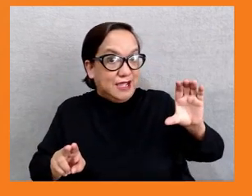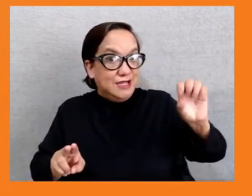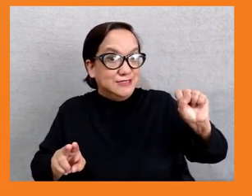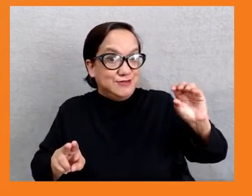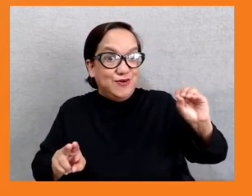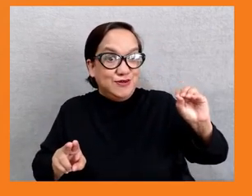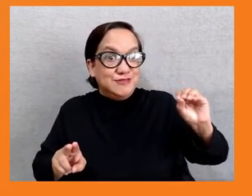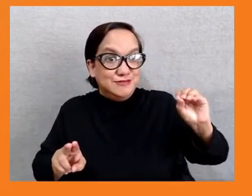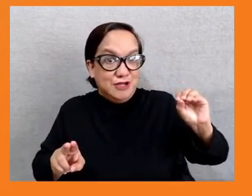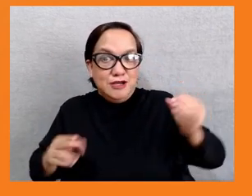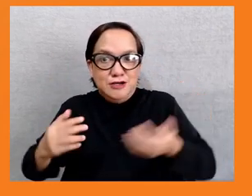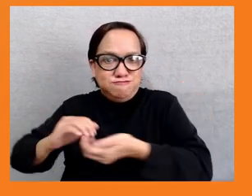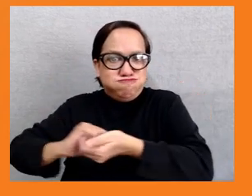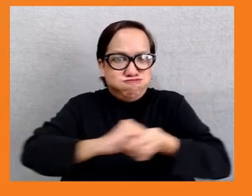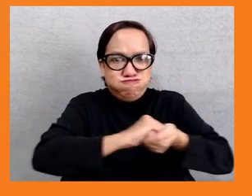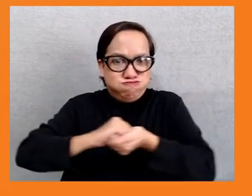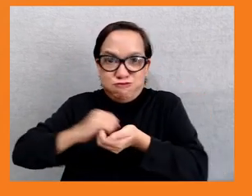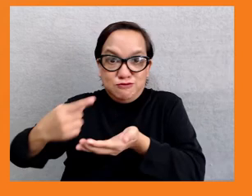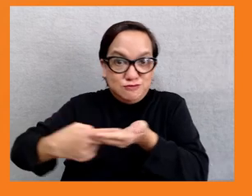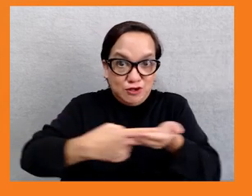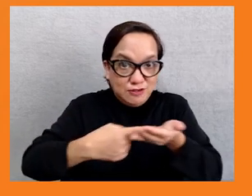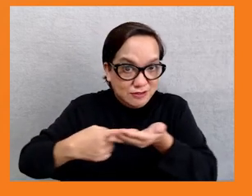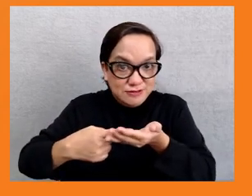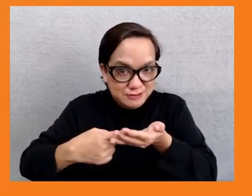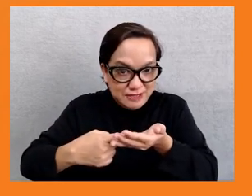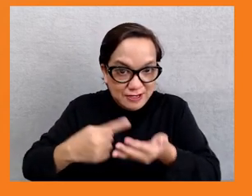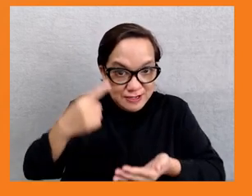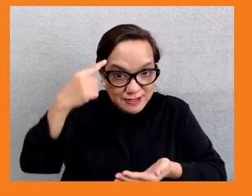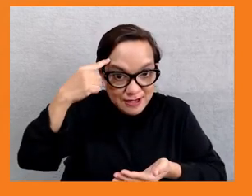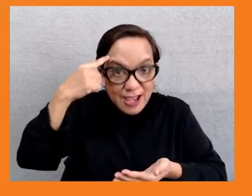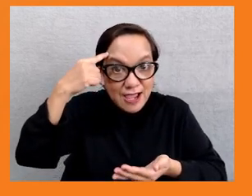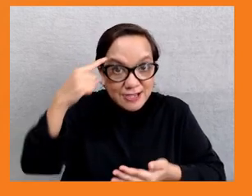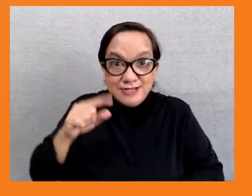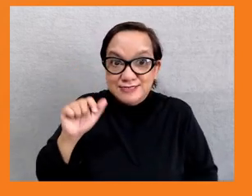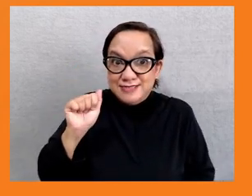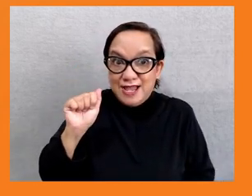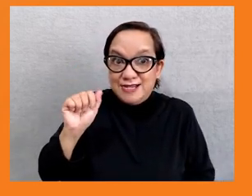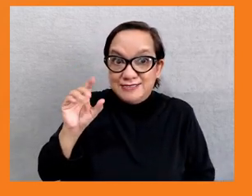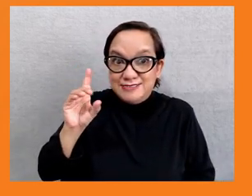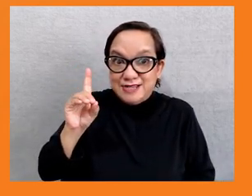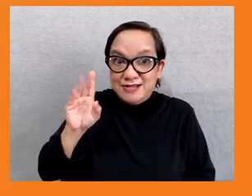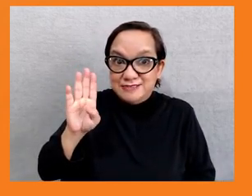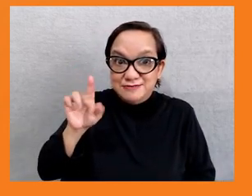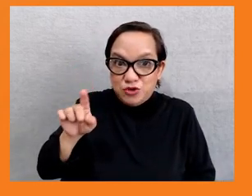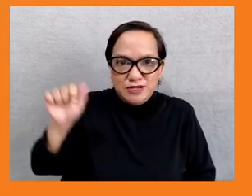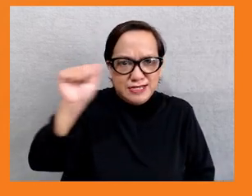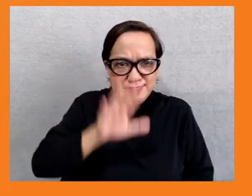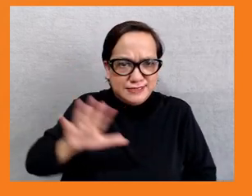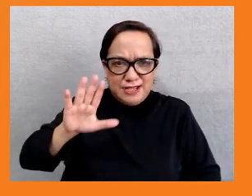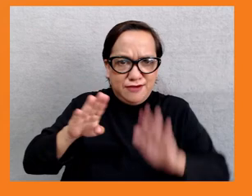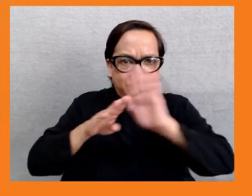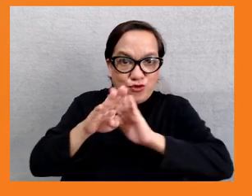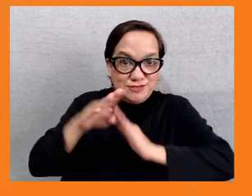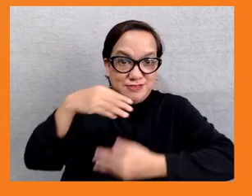ADP's deep relationship started a long time ago, but the 2000 Chiang Mai Annual Meeting was a particularly